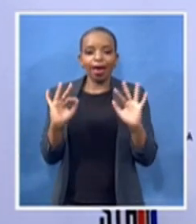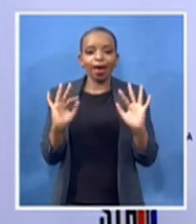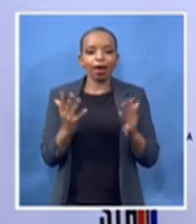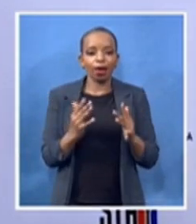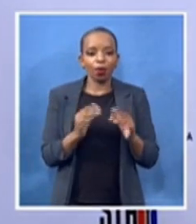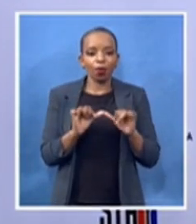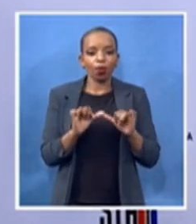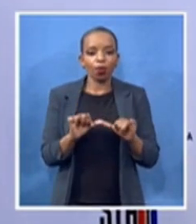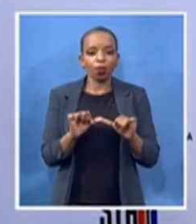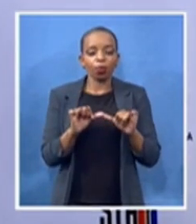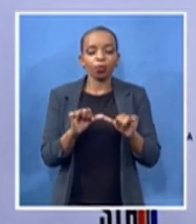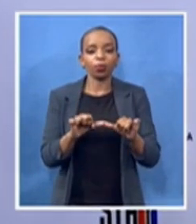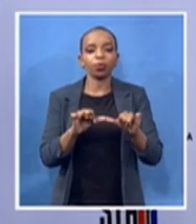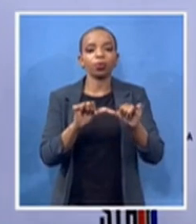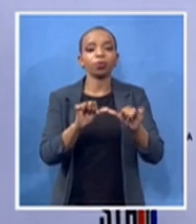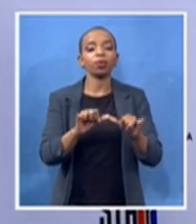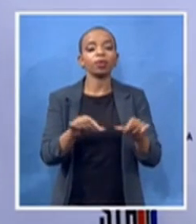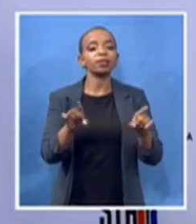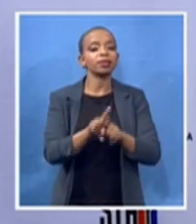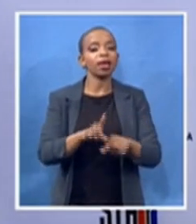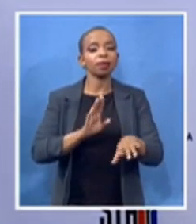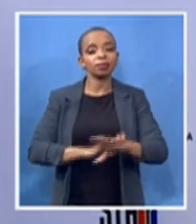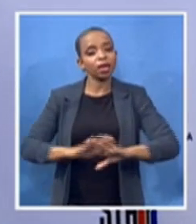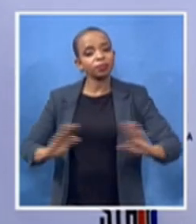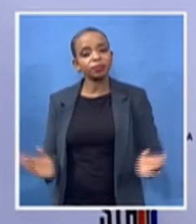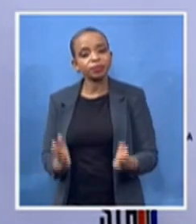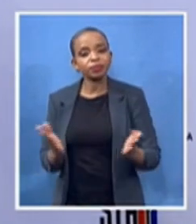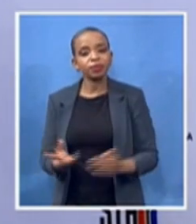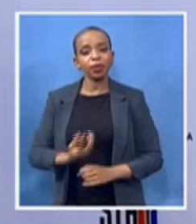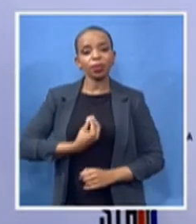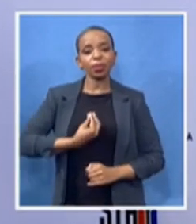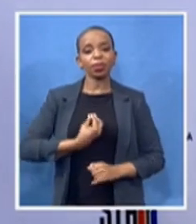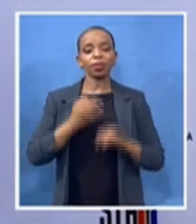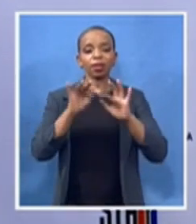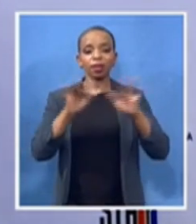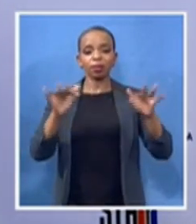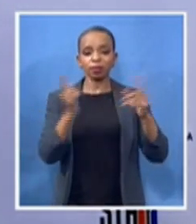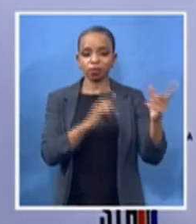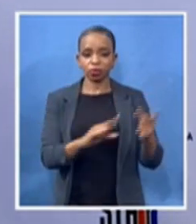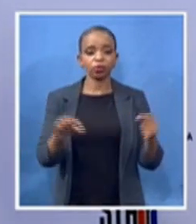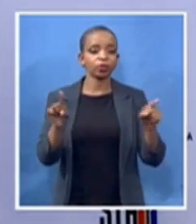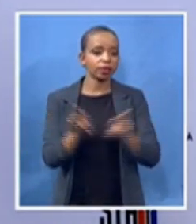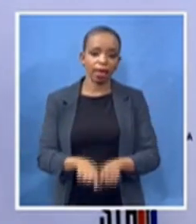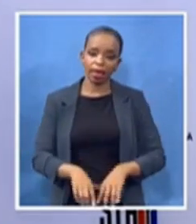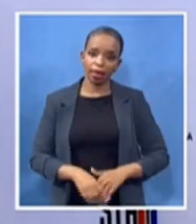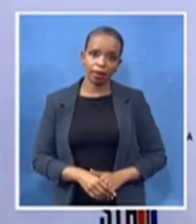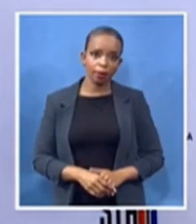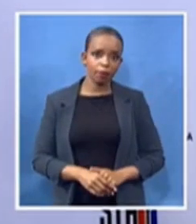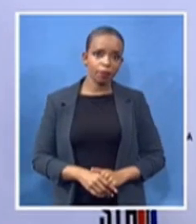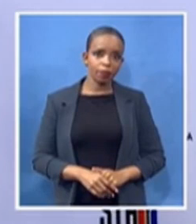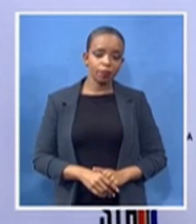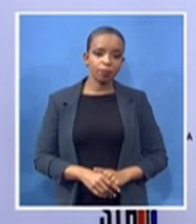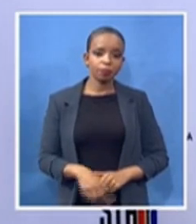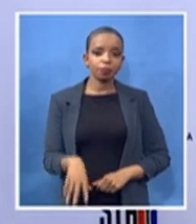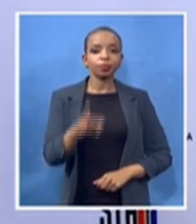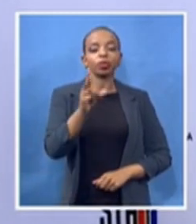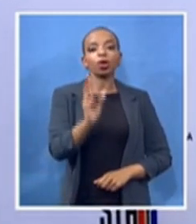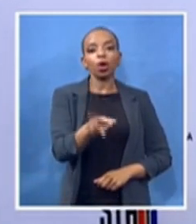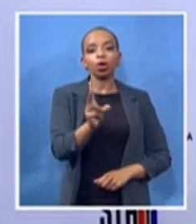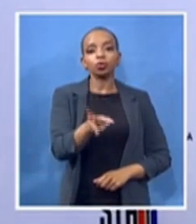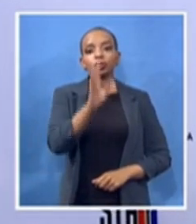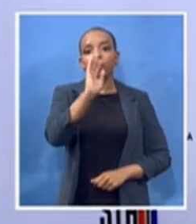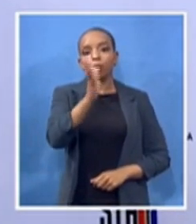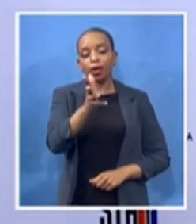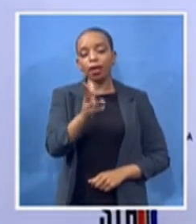also we will have um a dialogue between herself and dr webb